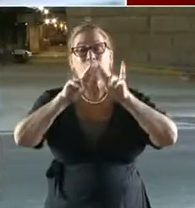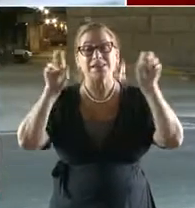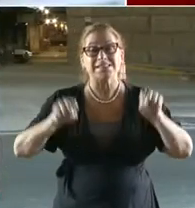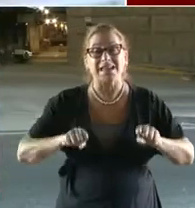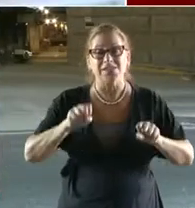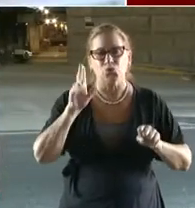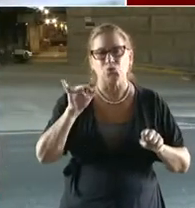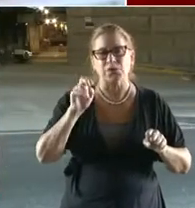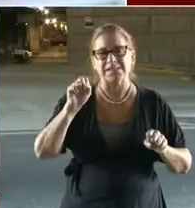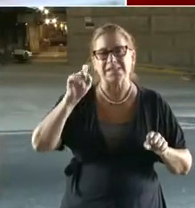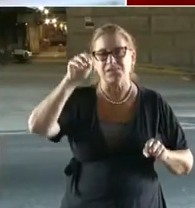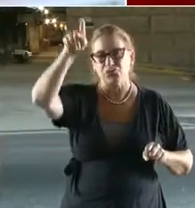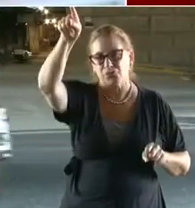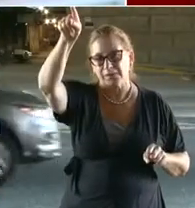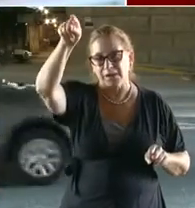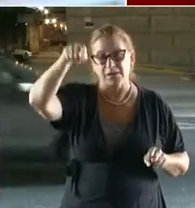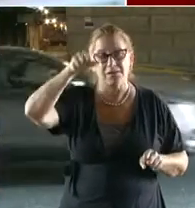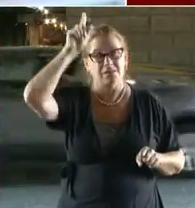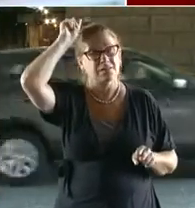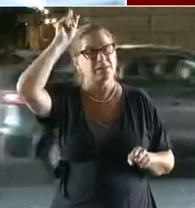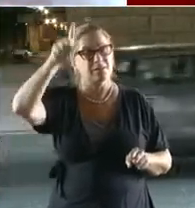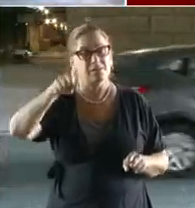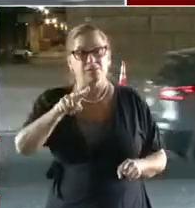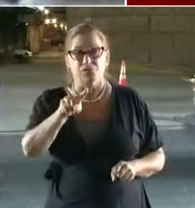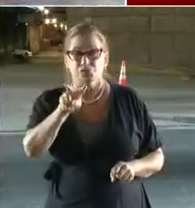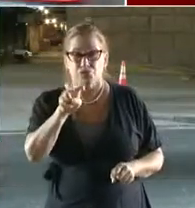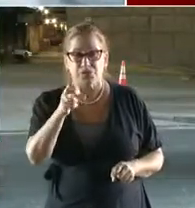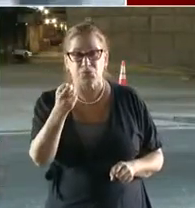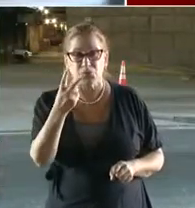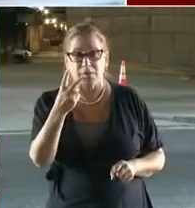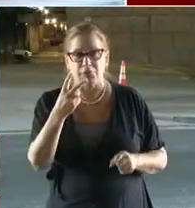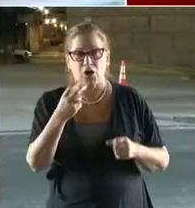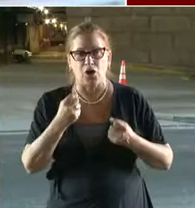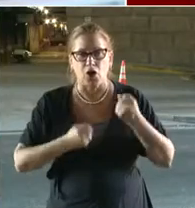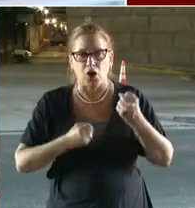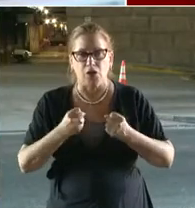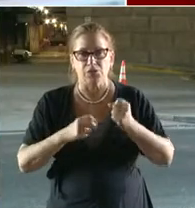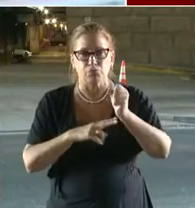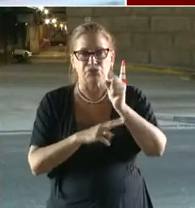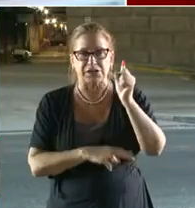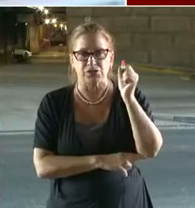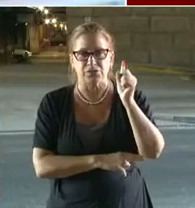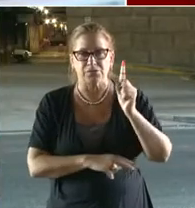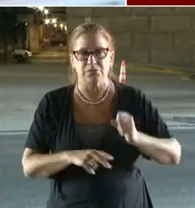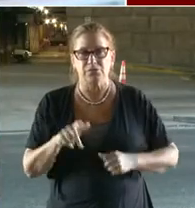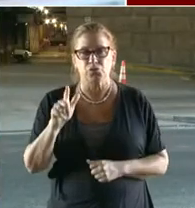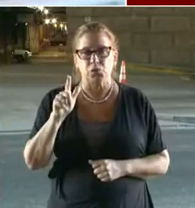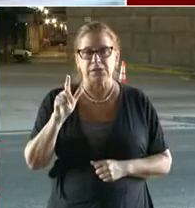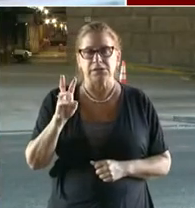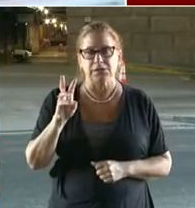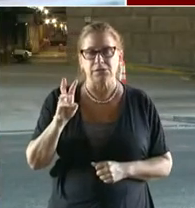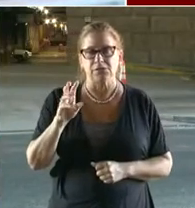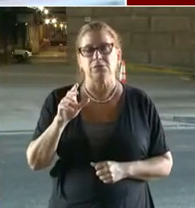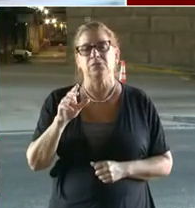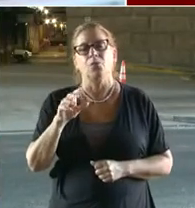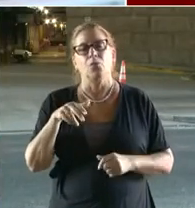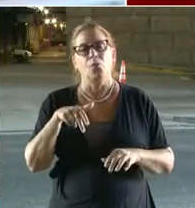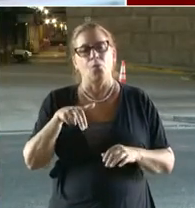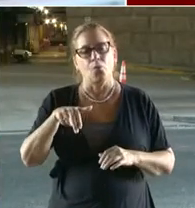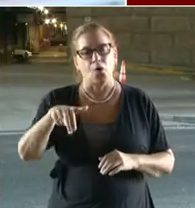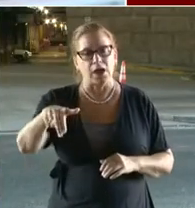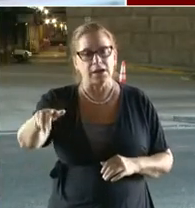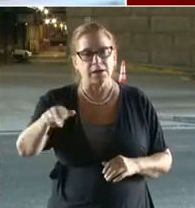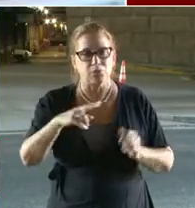is one of 212 vehicular bridges, 26 pedestrian bridges, and 15 tunnels that DDOT owns and maintains.